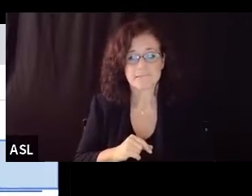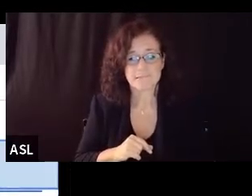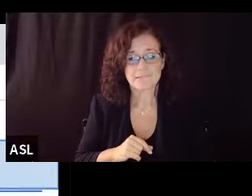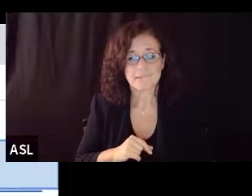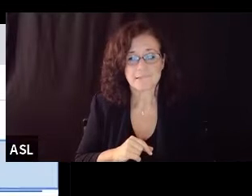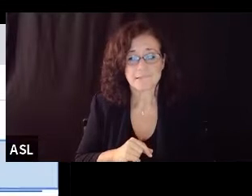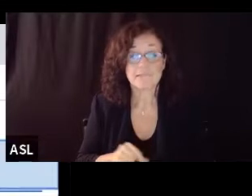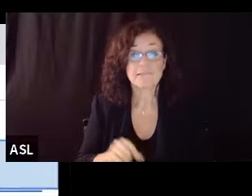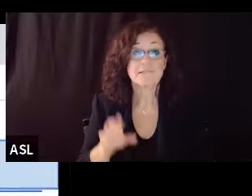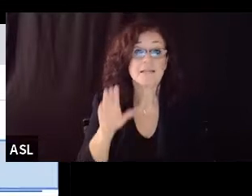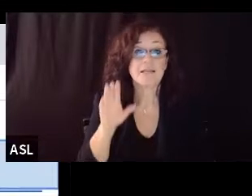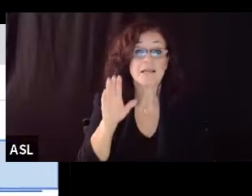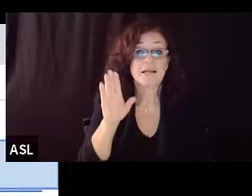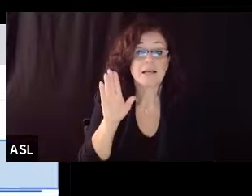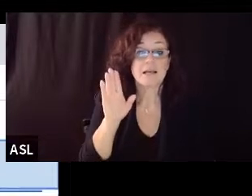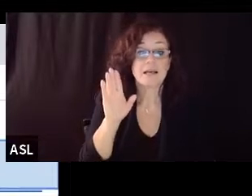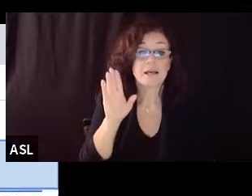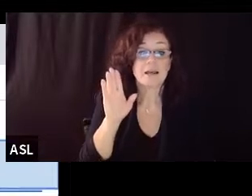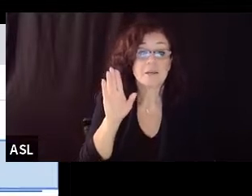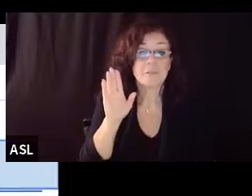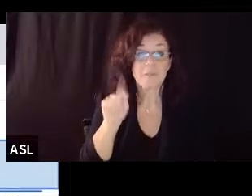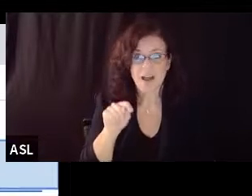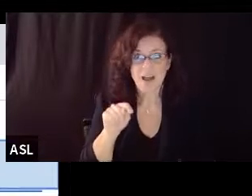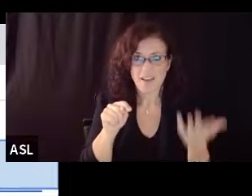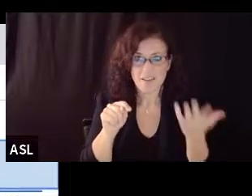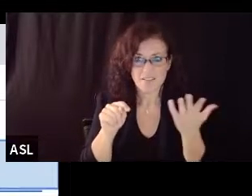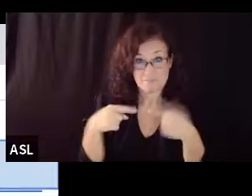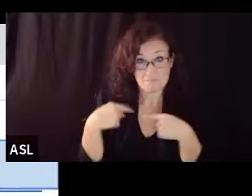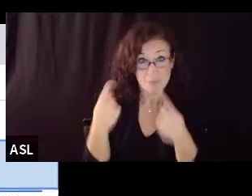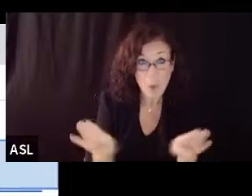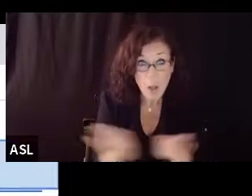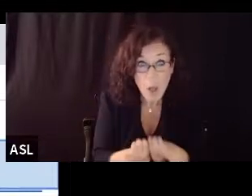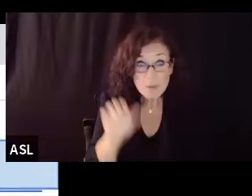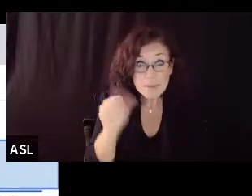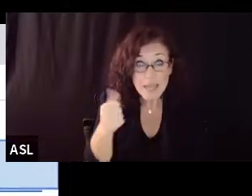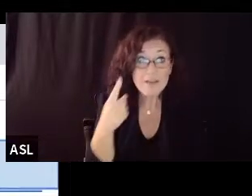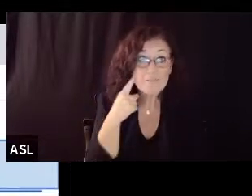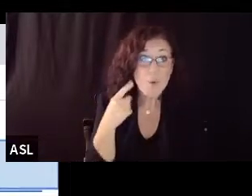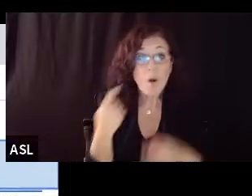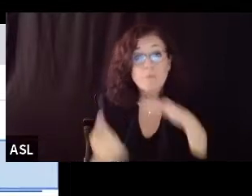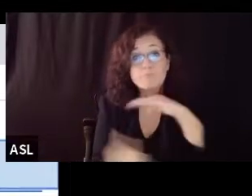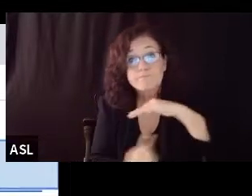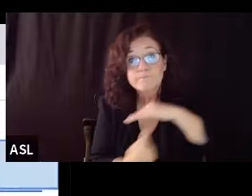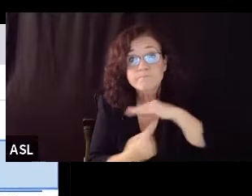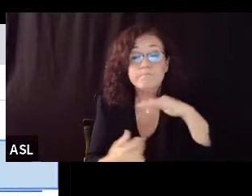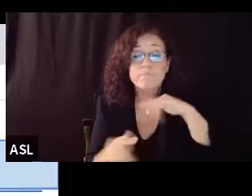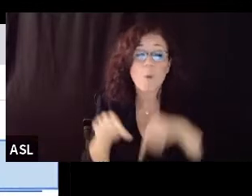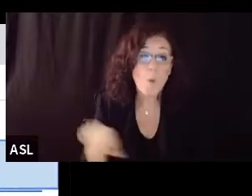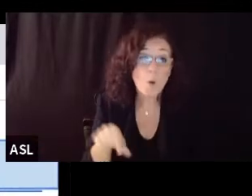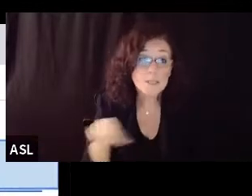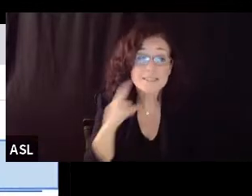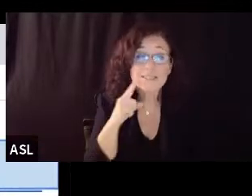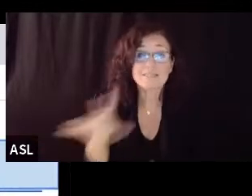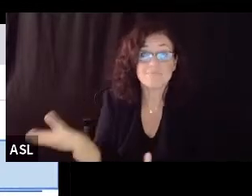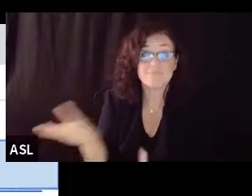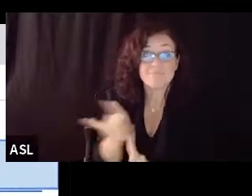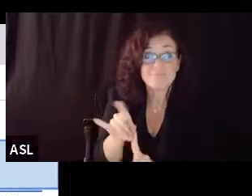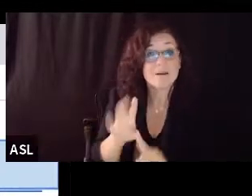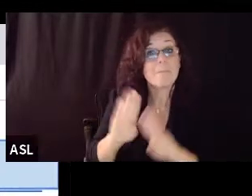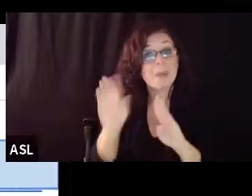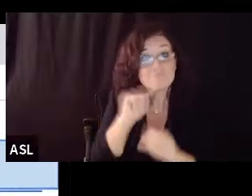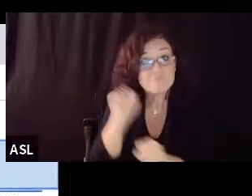zero known transmissions of covet 19 and any of our small cohorts